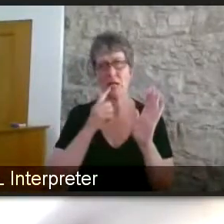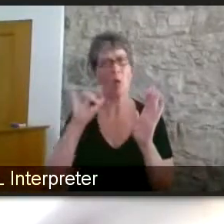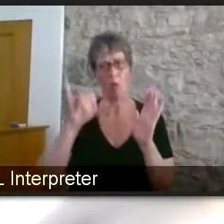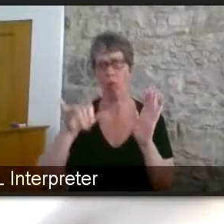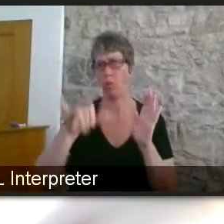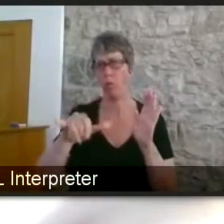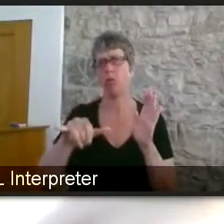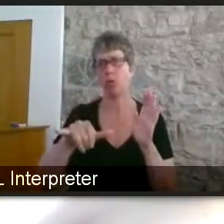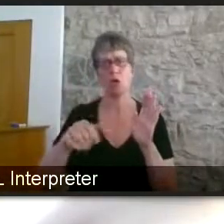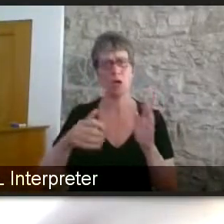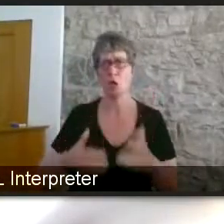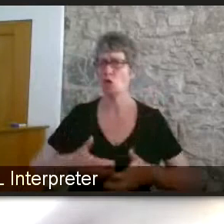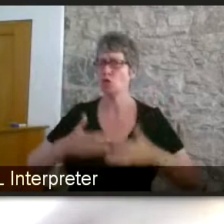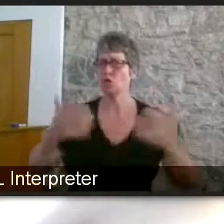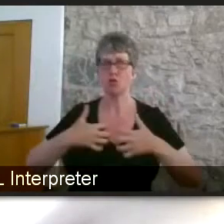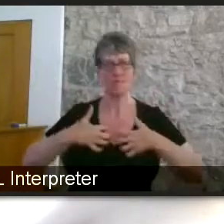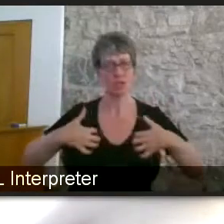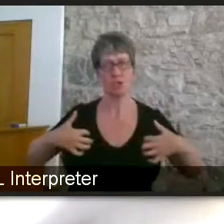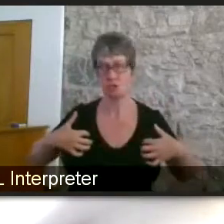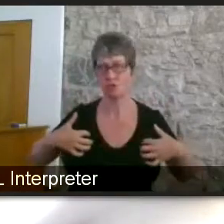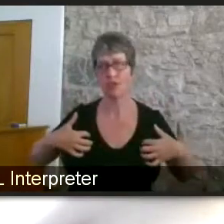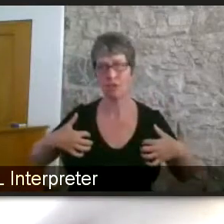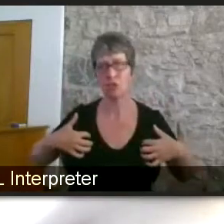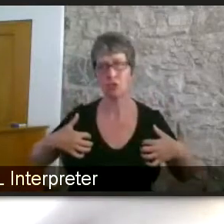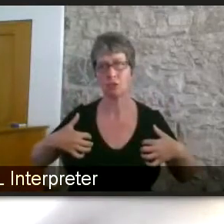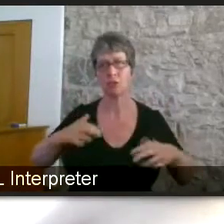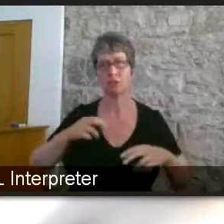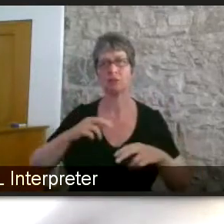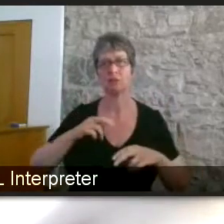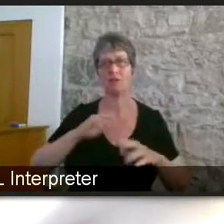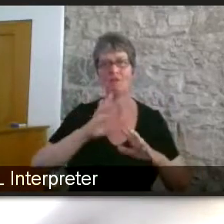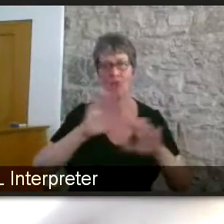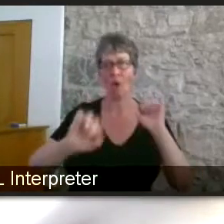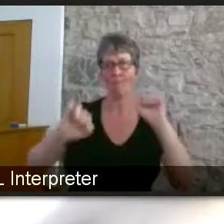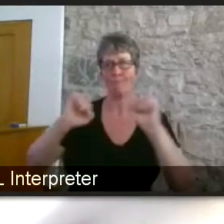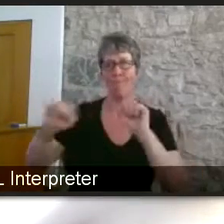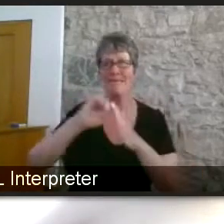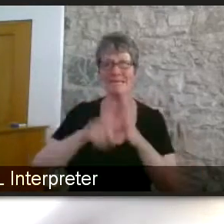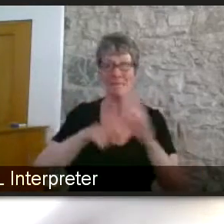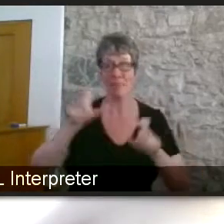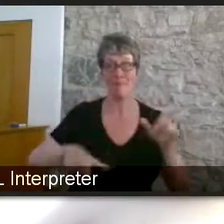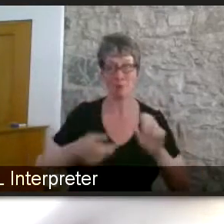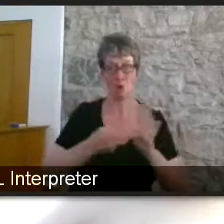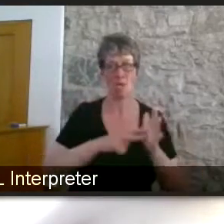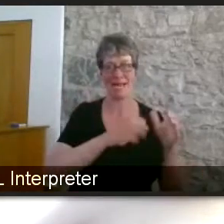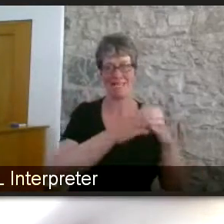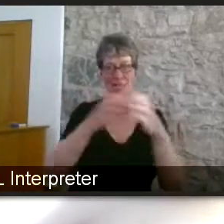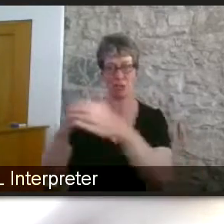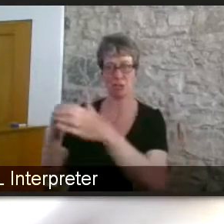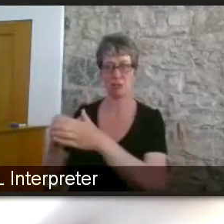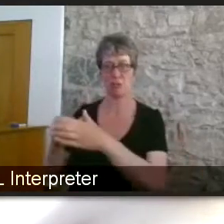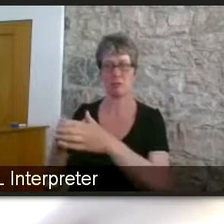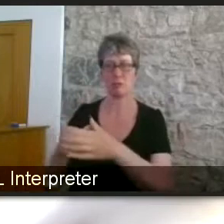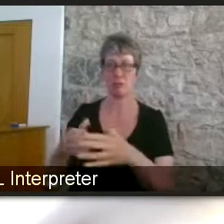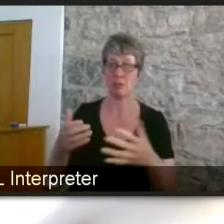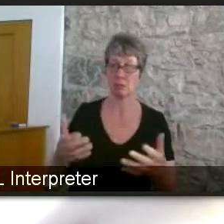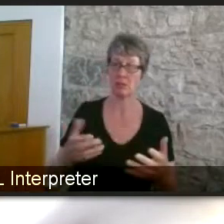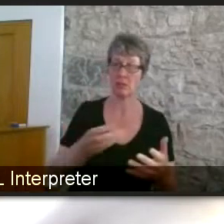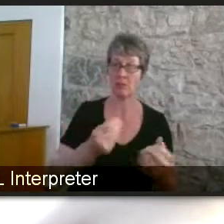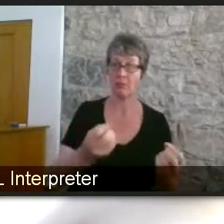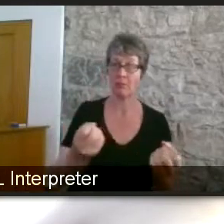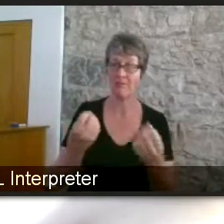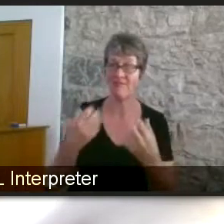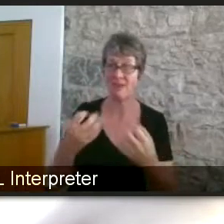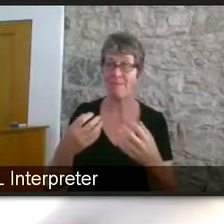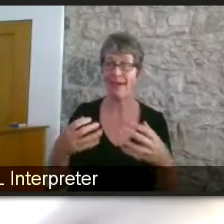huge frustration on on them on disabled people's organisations and i'm part of a feedback group stakeholder group